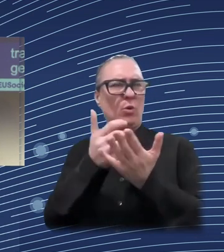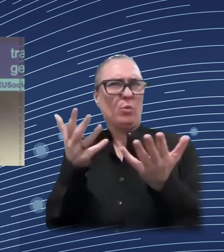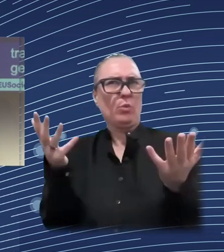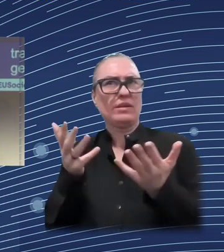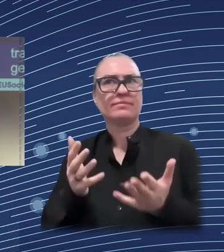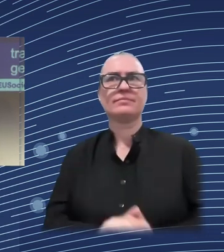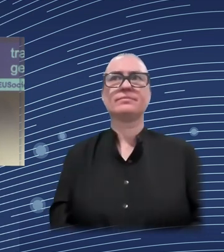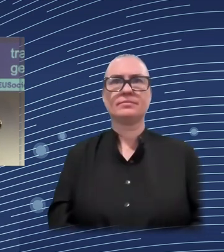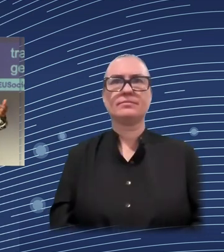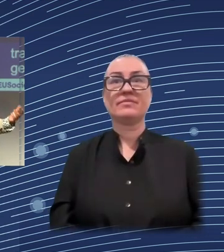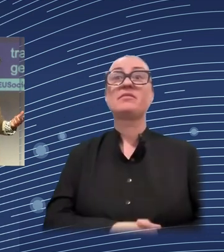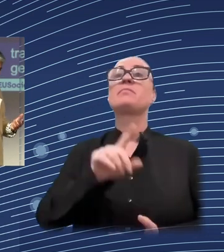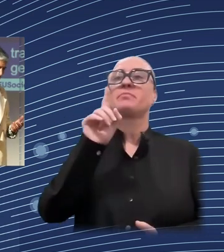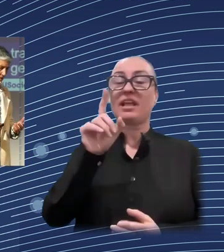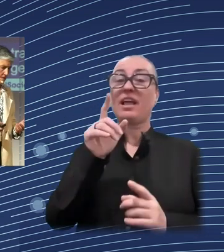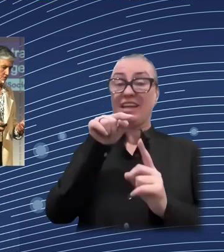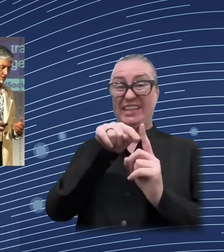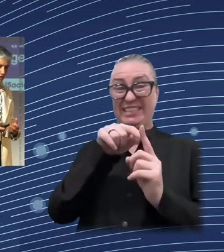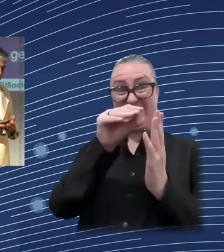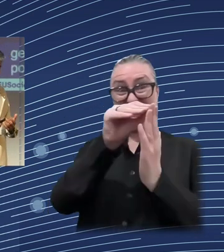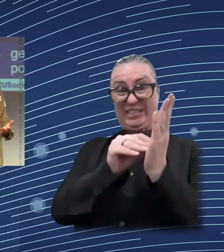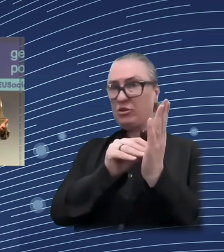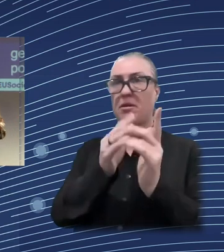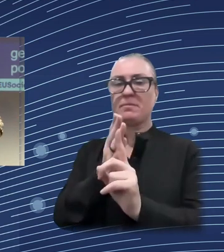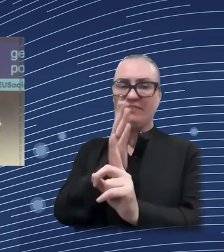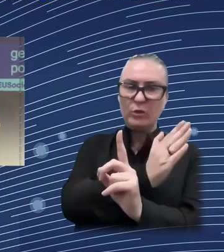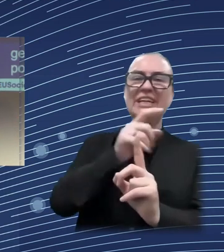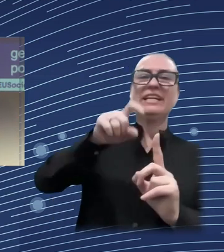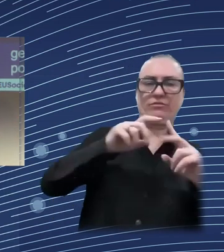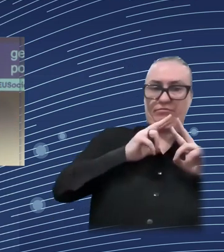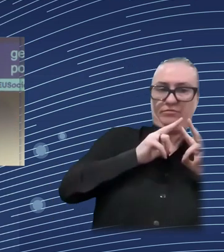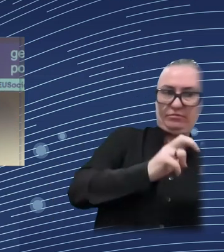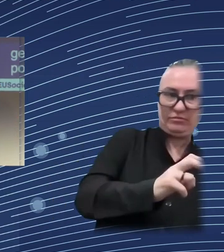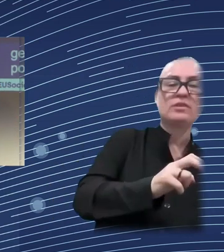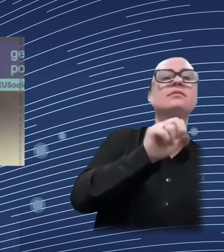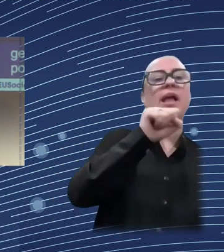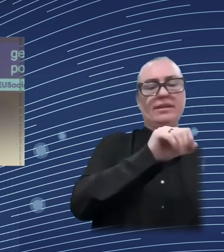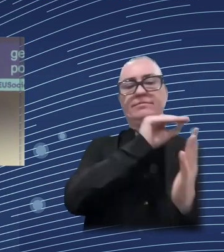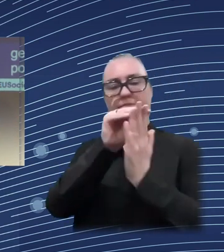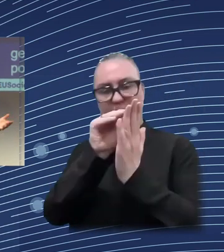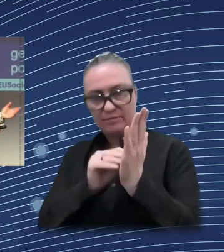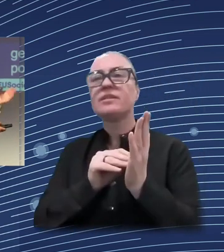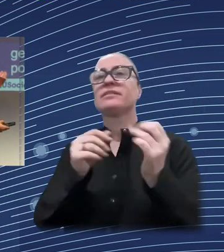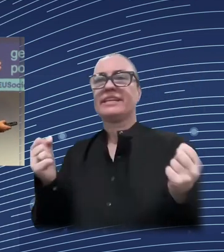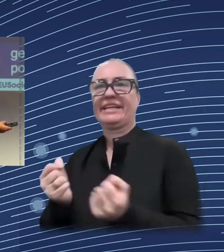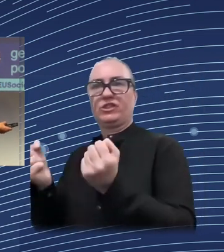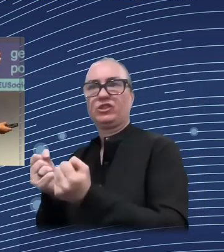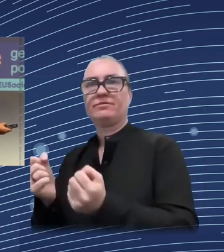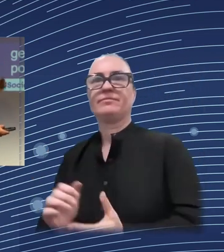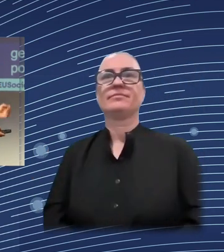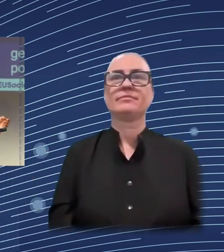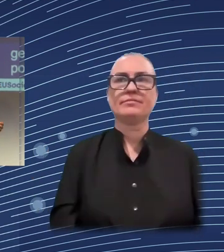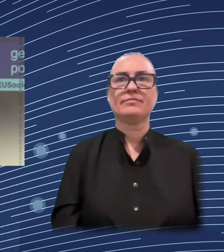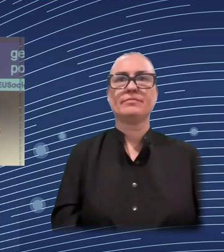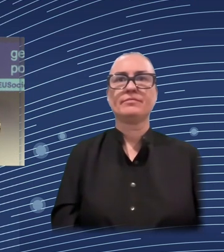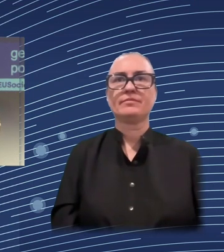which policies have to be, and I think that all European countries are really struggling of, of which policies have to be implemented. And then my claim